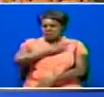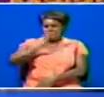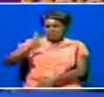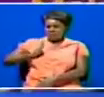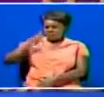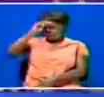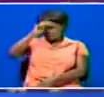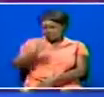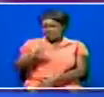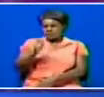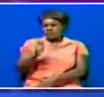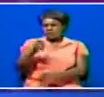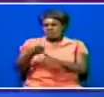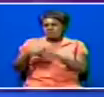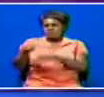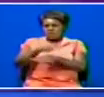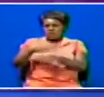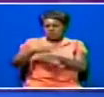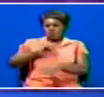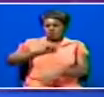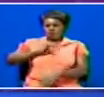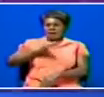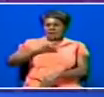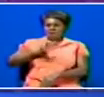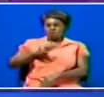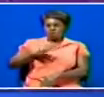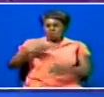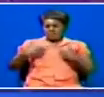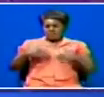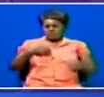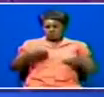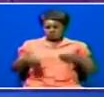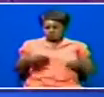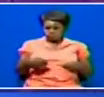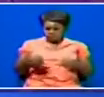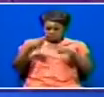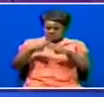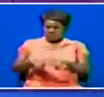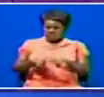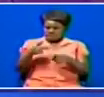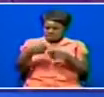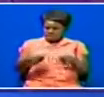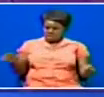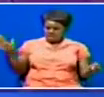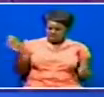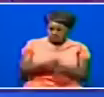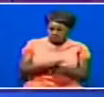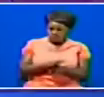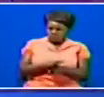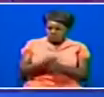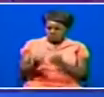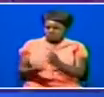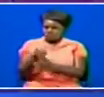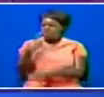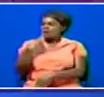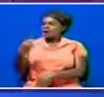who come from the National Council for Persons on Living Disability who sit down the whole year. And we always come up with